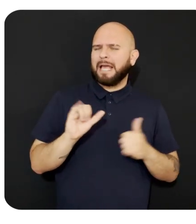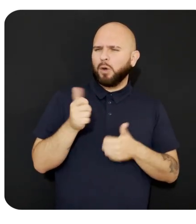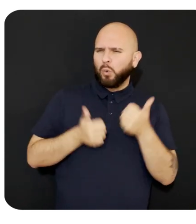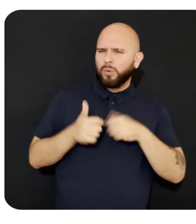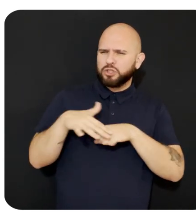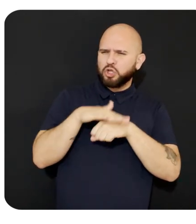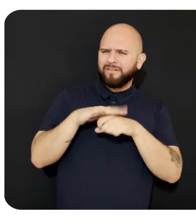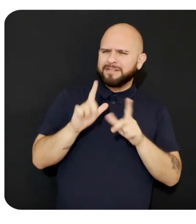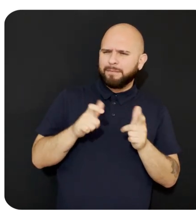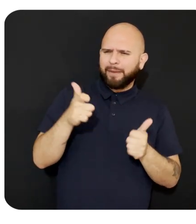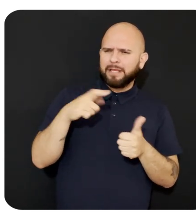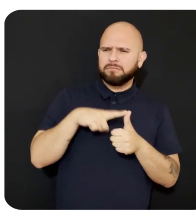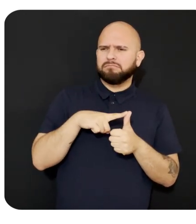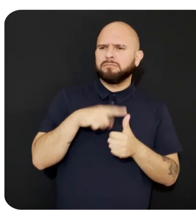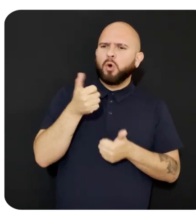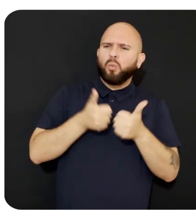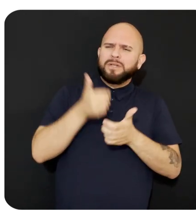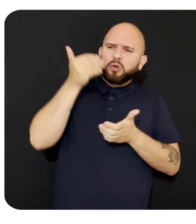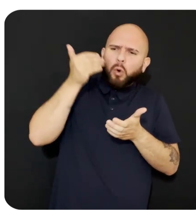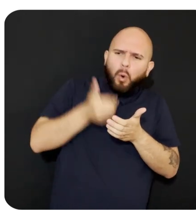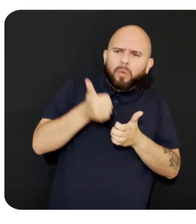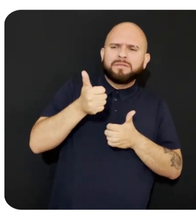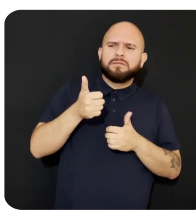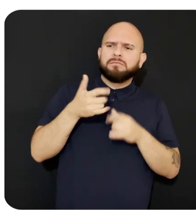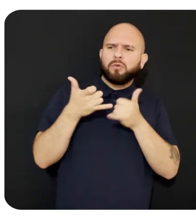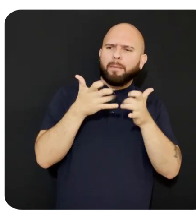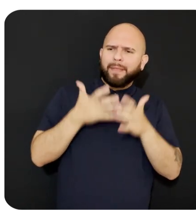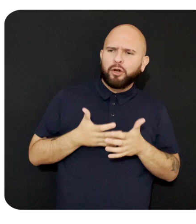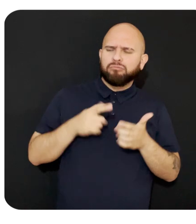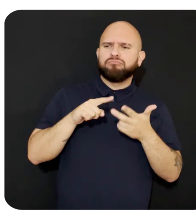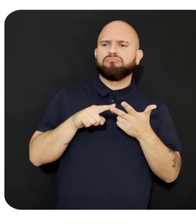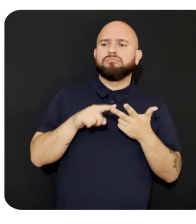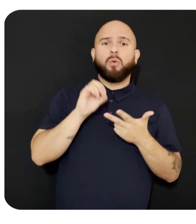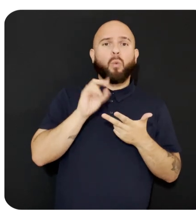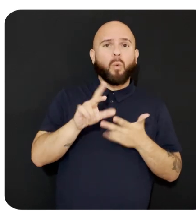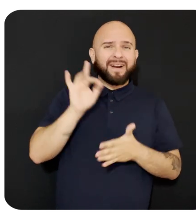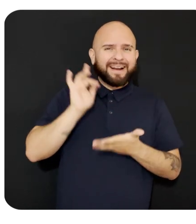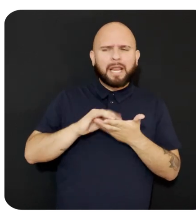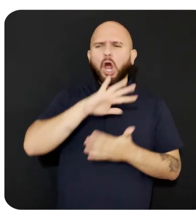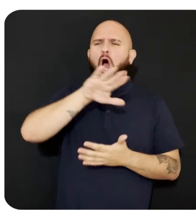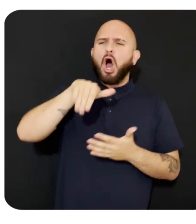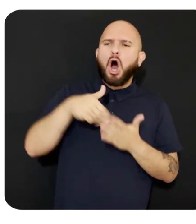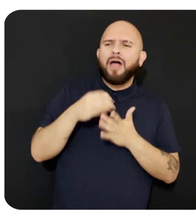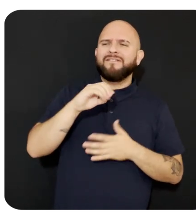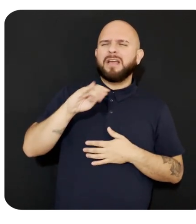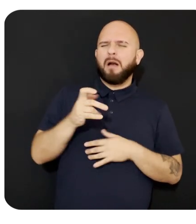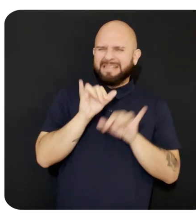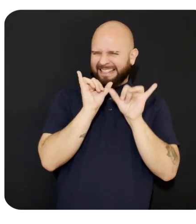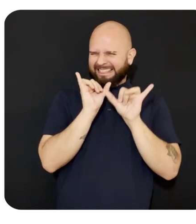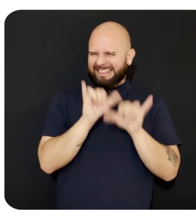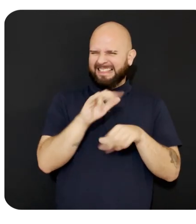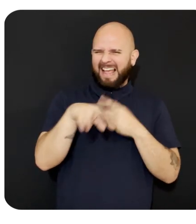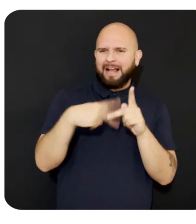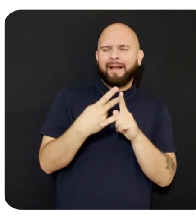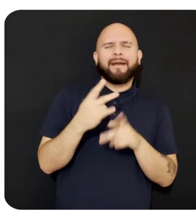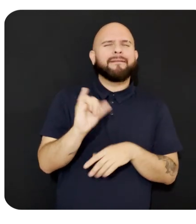What is the closest surface to the player? Or, select all the objects of a particular type, like a table.